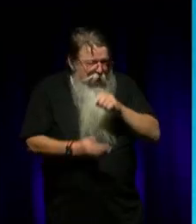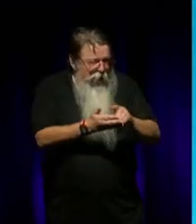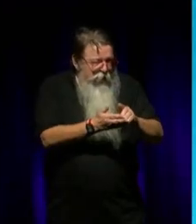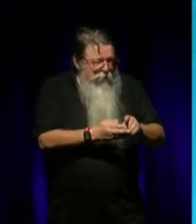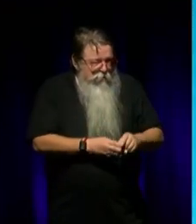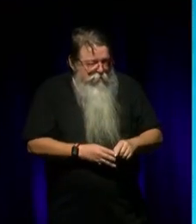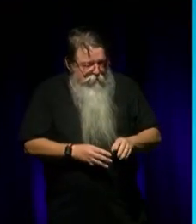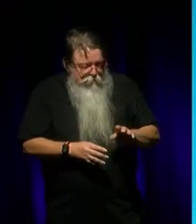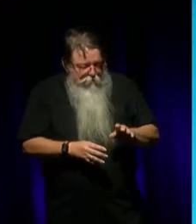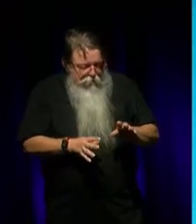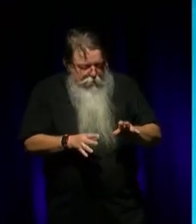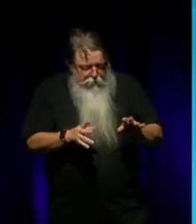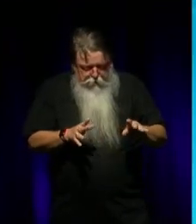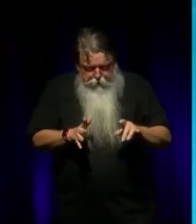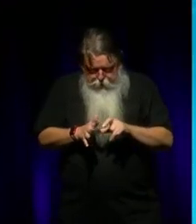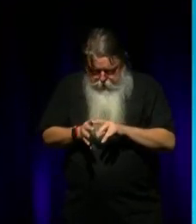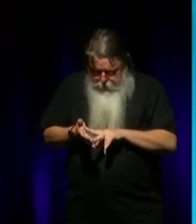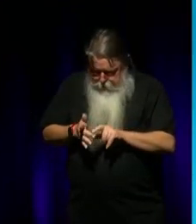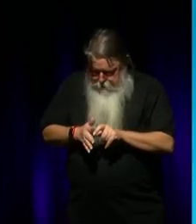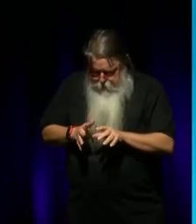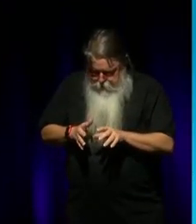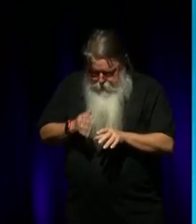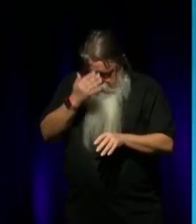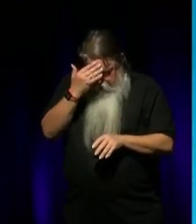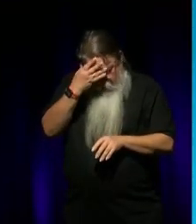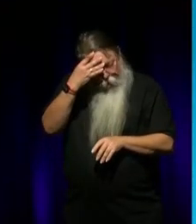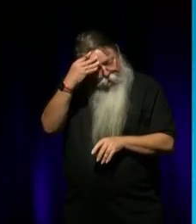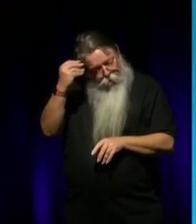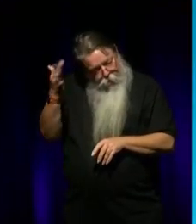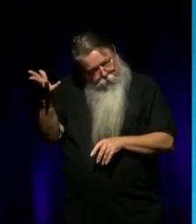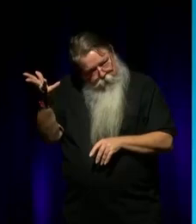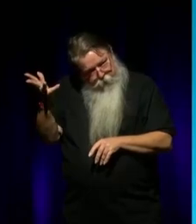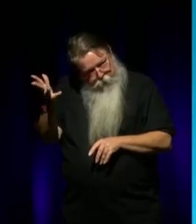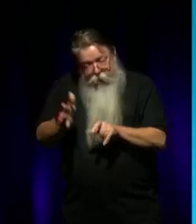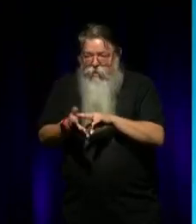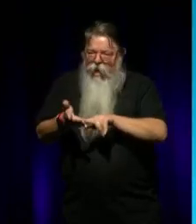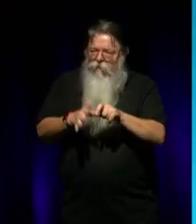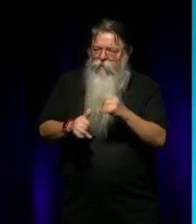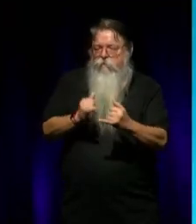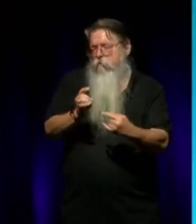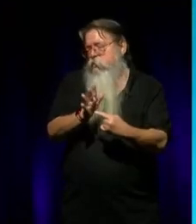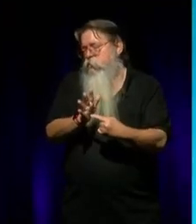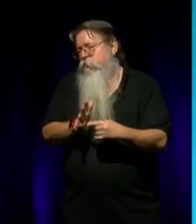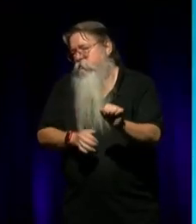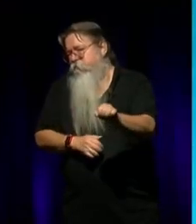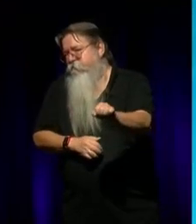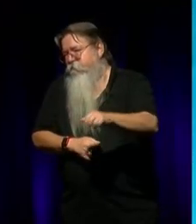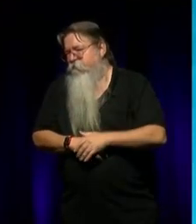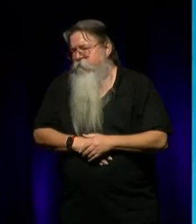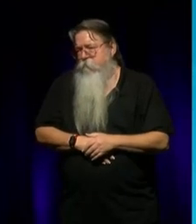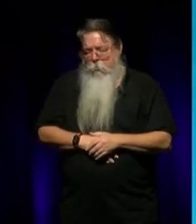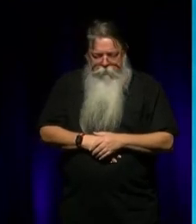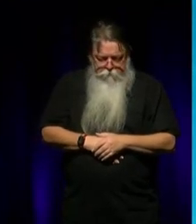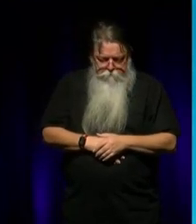anyway, I lost my train of thought, but he, he was very instrumental. Yeah. So, you've lost